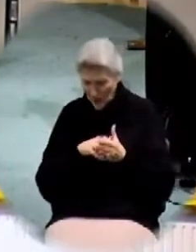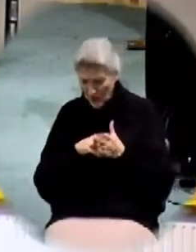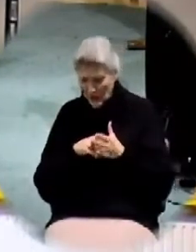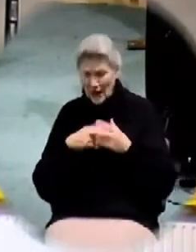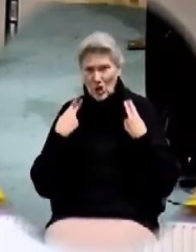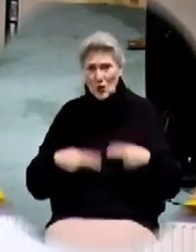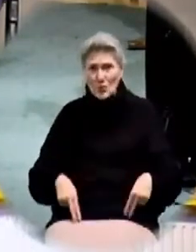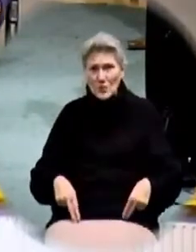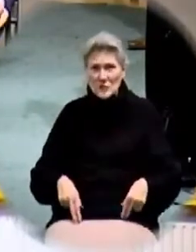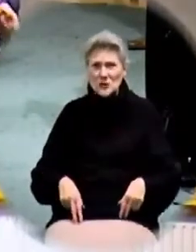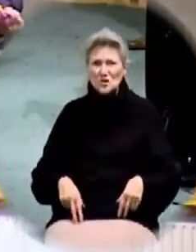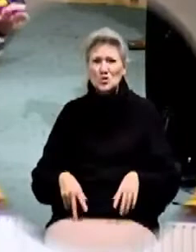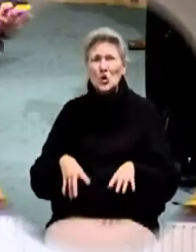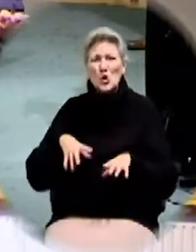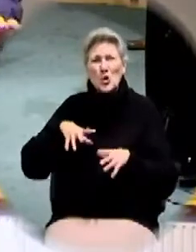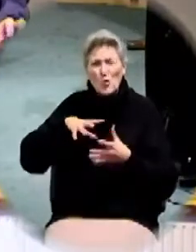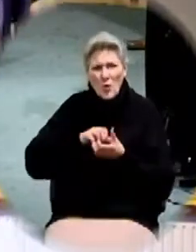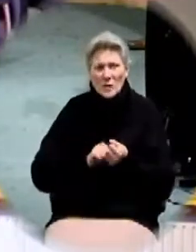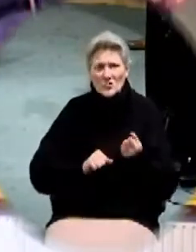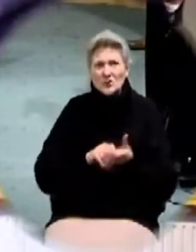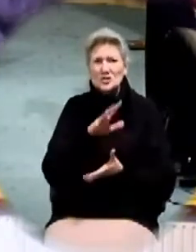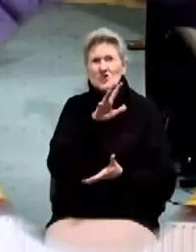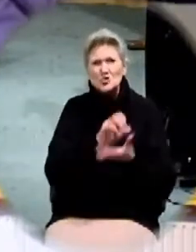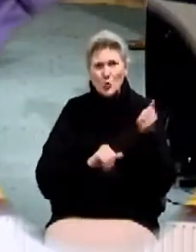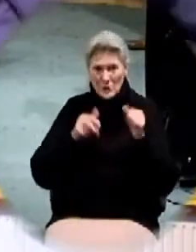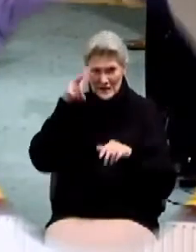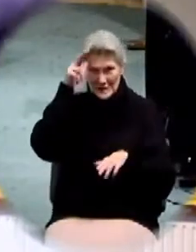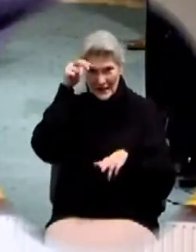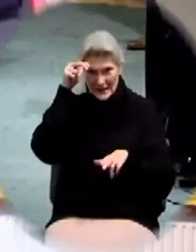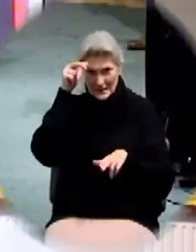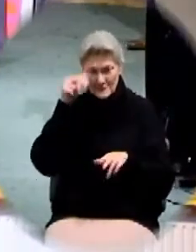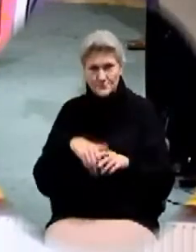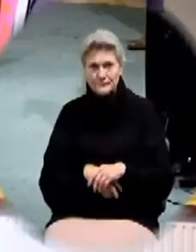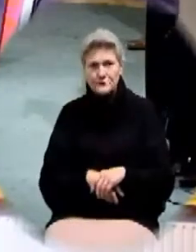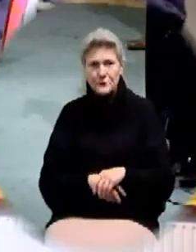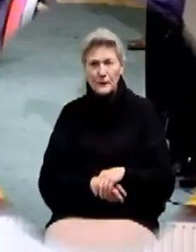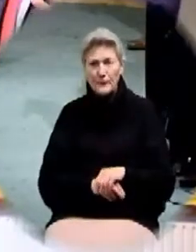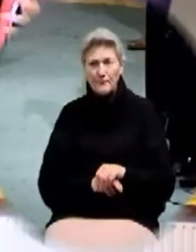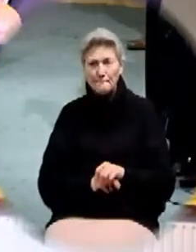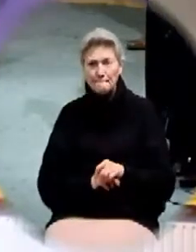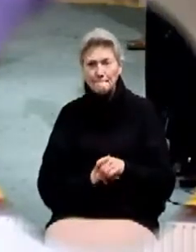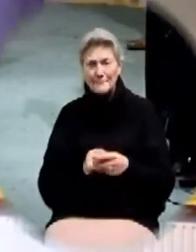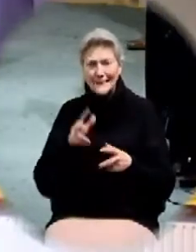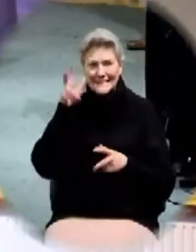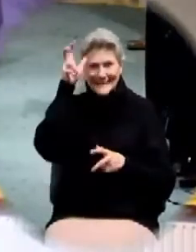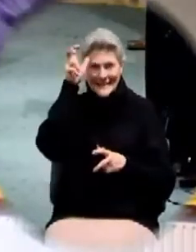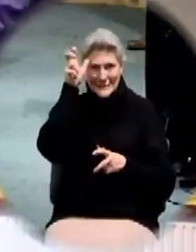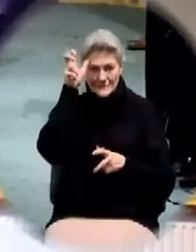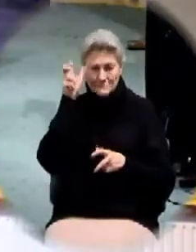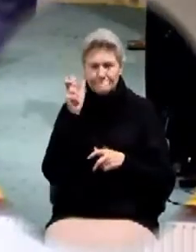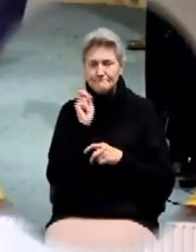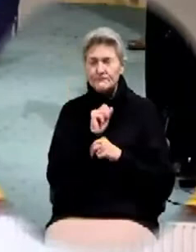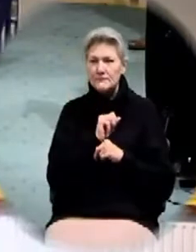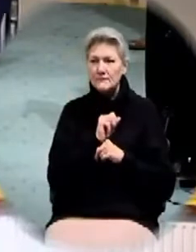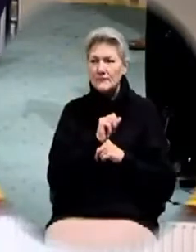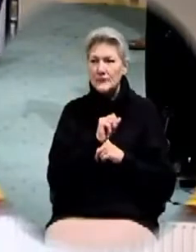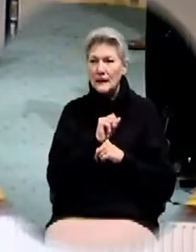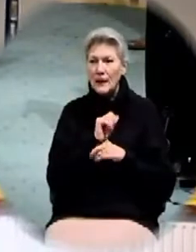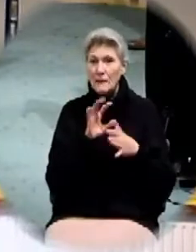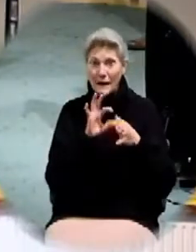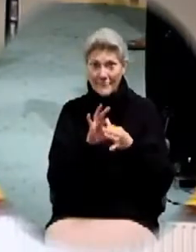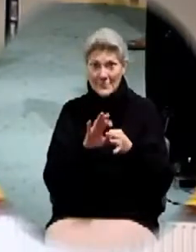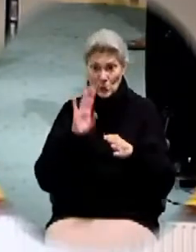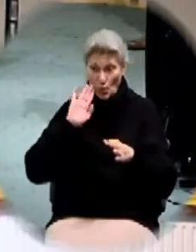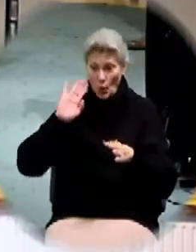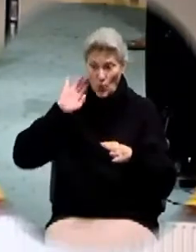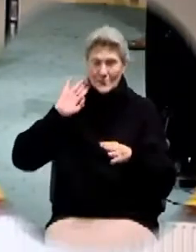this is making reference to ancient times and battles kings would go to battle and the victorious king